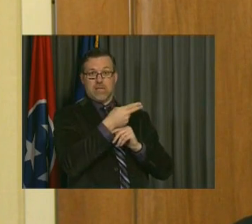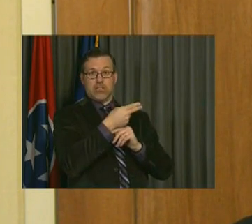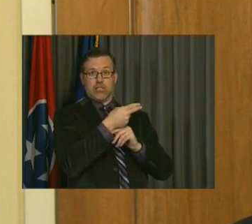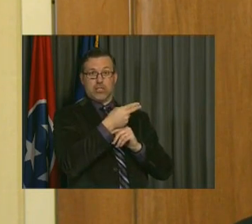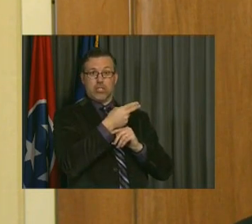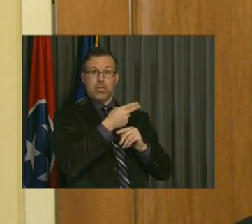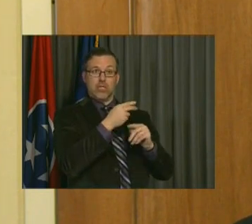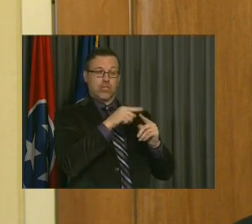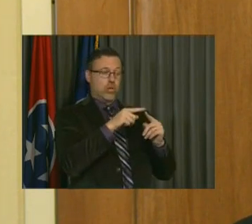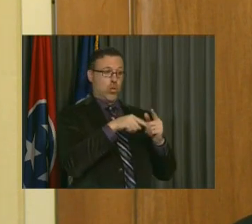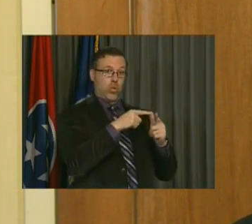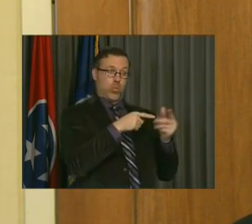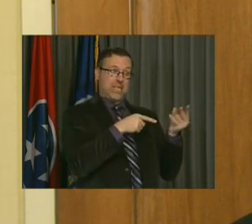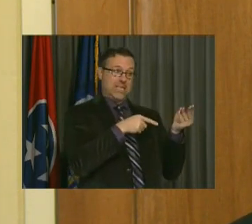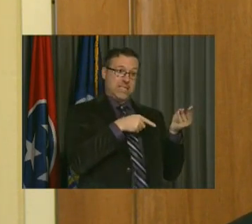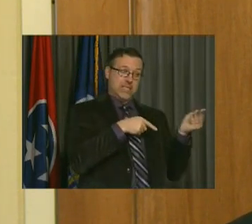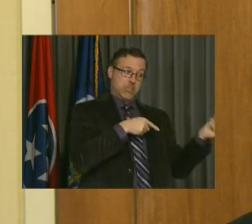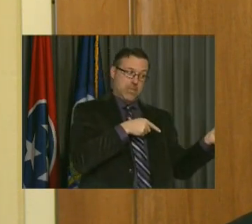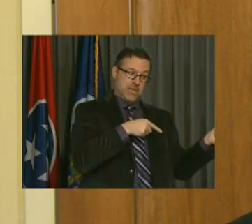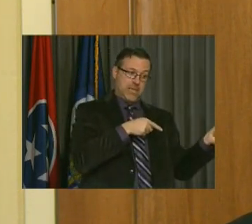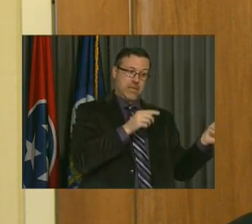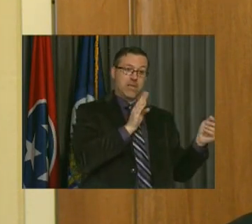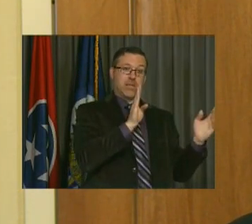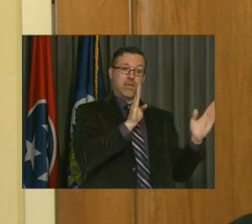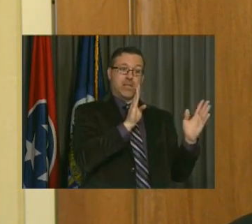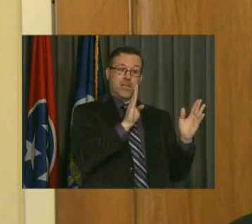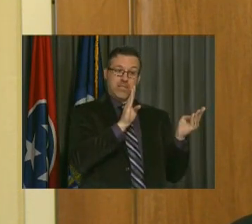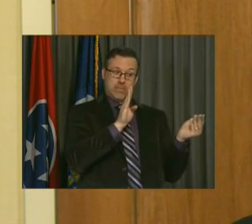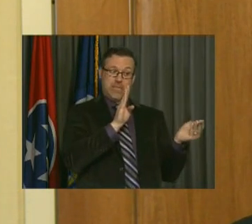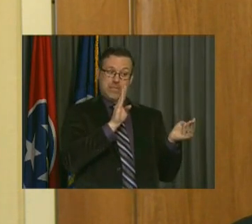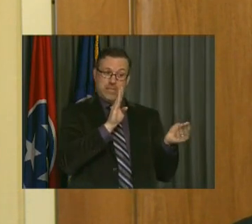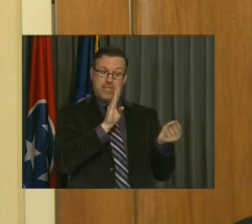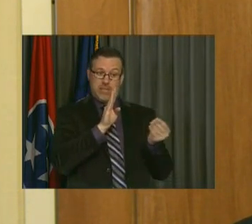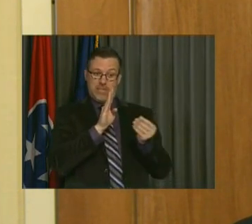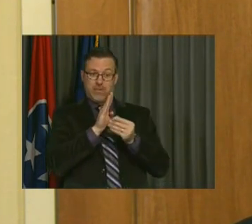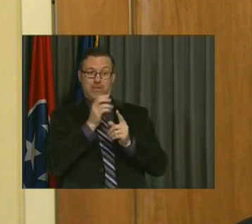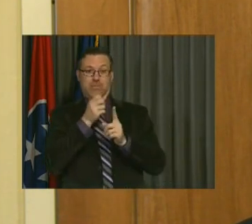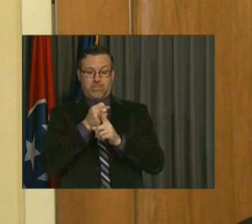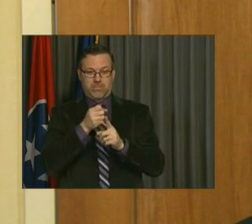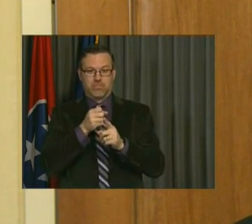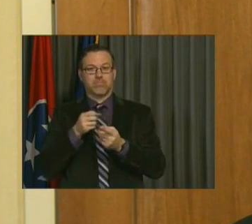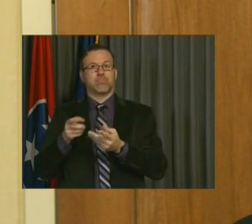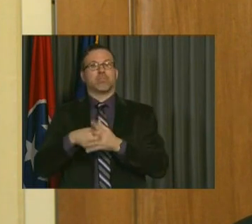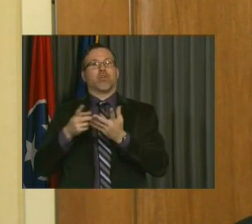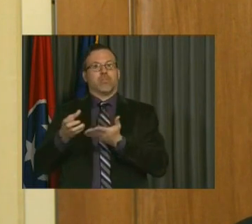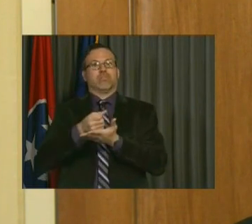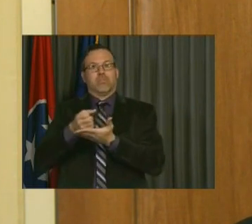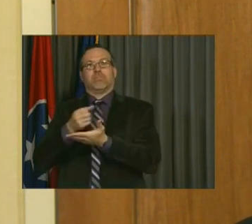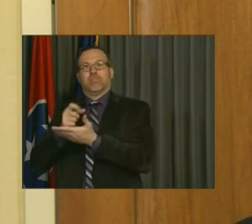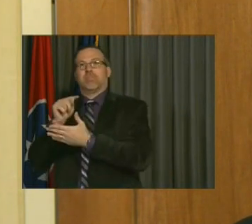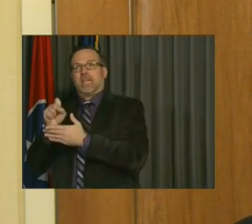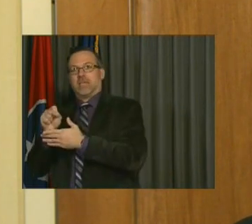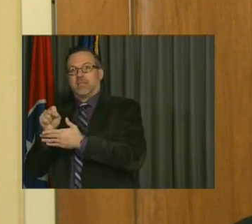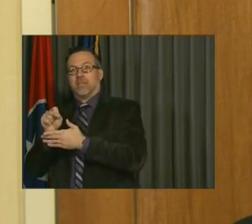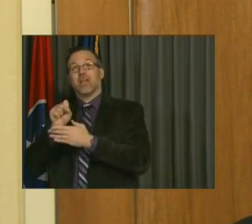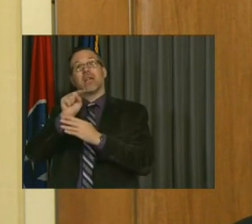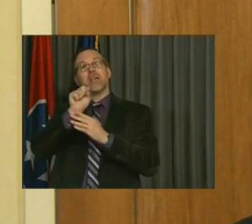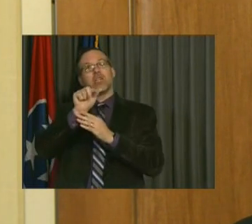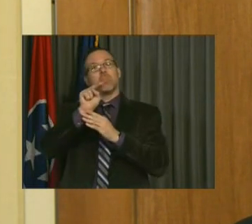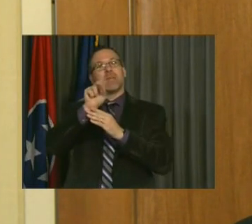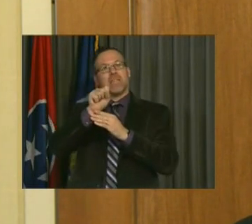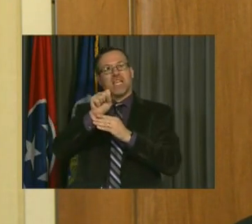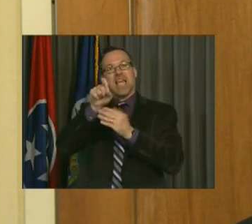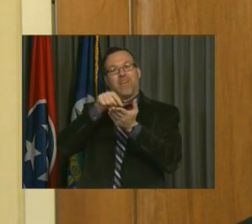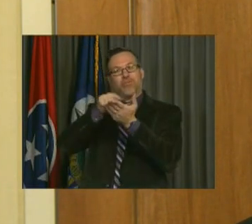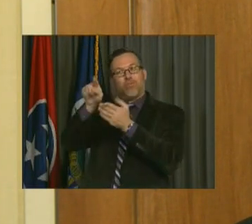receipts and disbursements. TANs by state law have to be retired within the physical year in which they're issued.